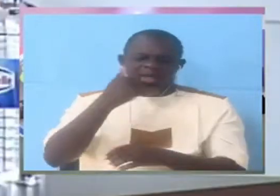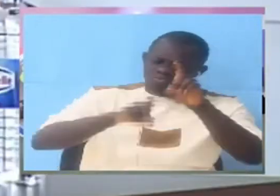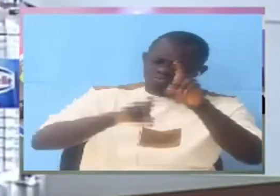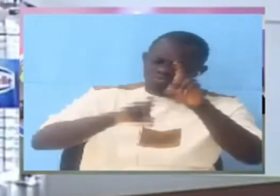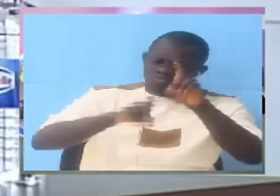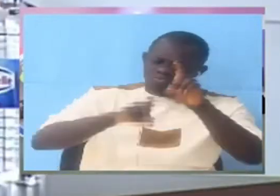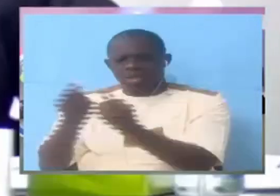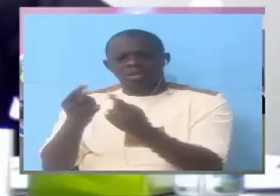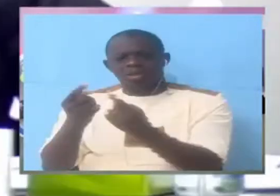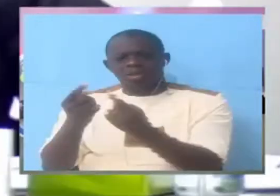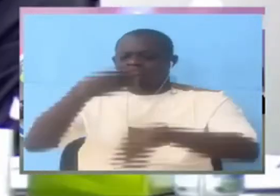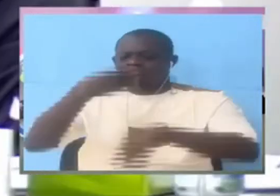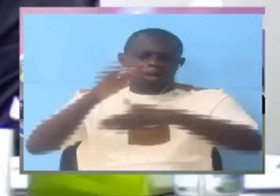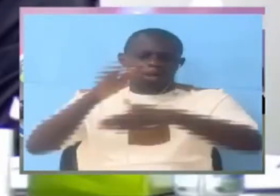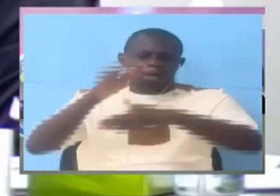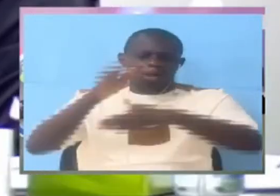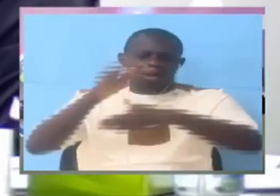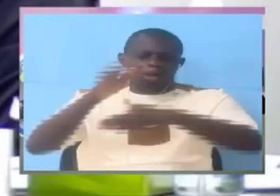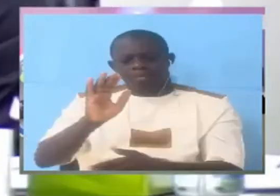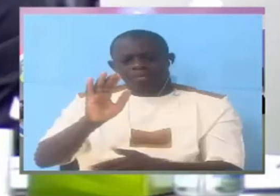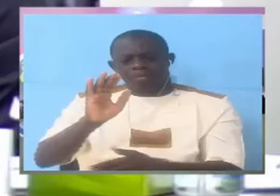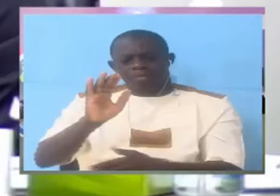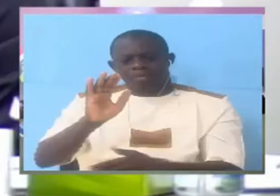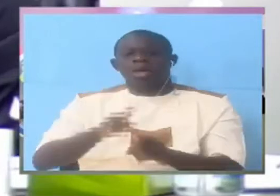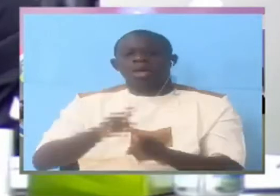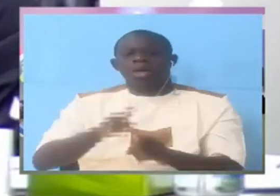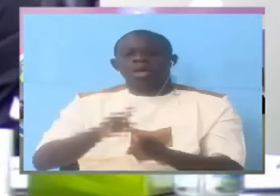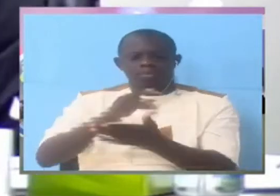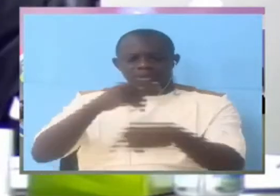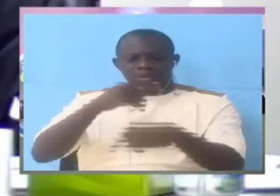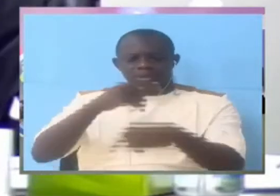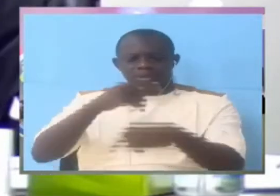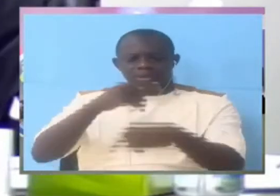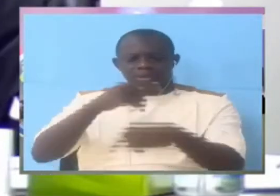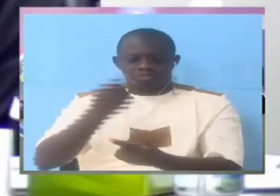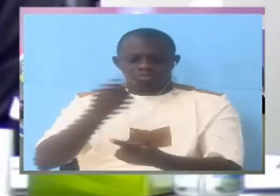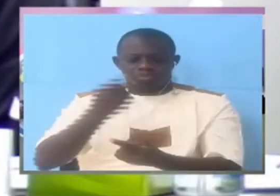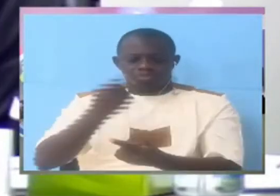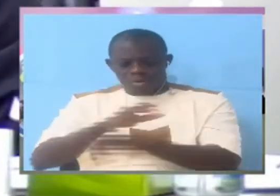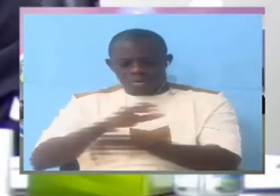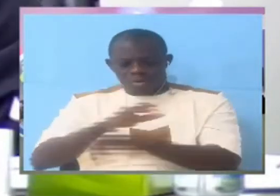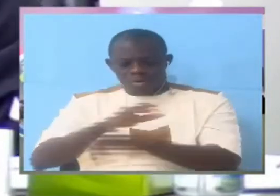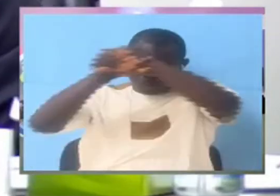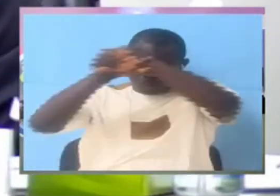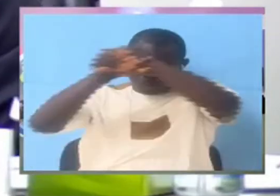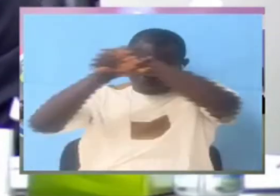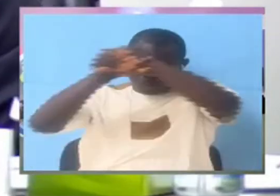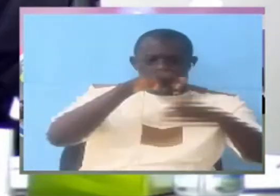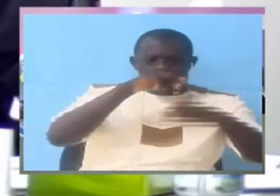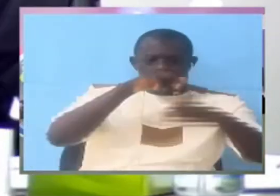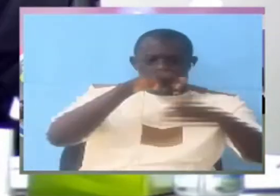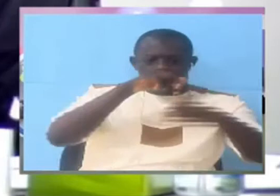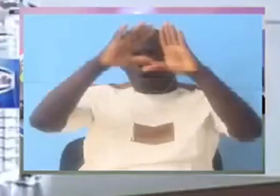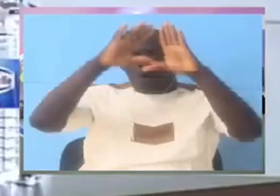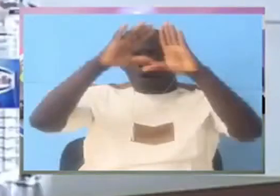the fact of the matter is these people we are brought to your unit and tortured by yourself and for the body and the rest of the team that is